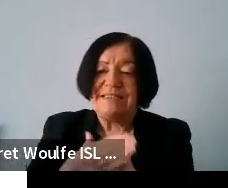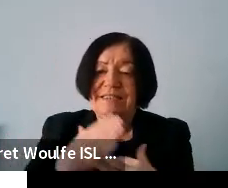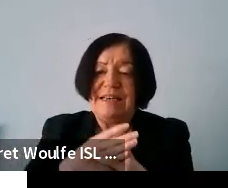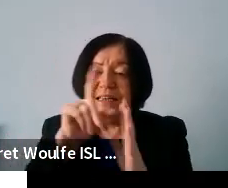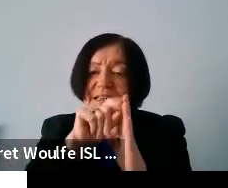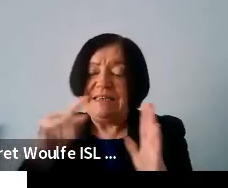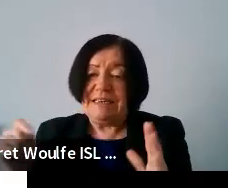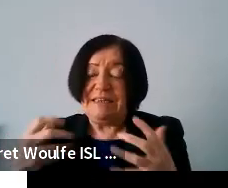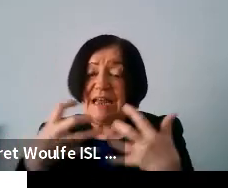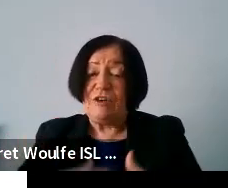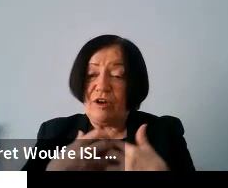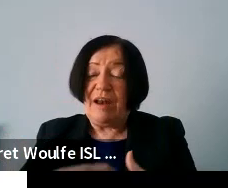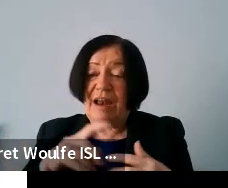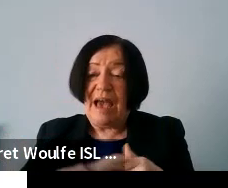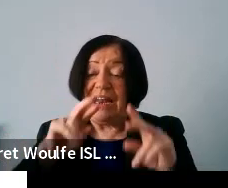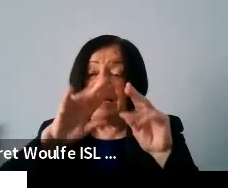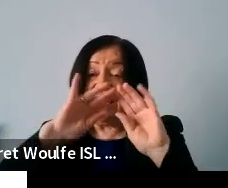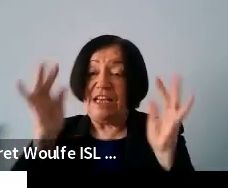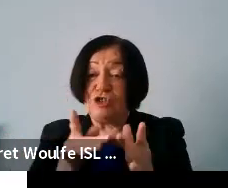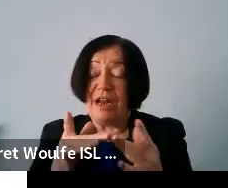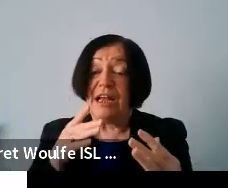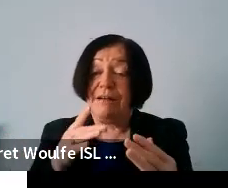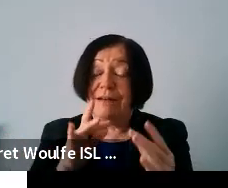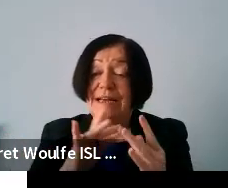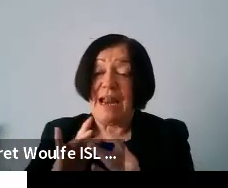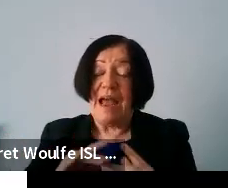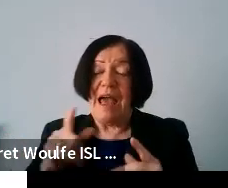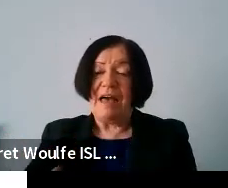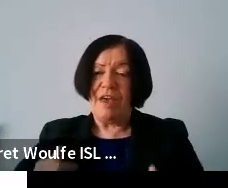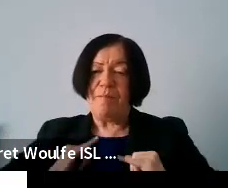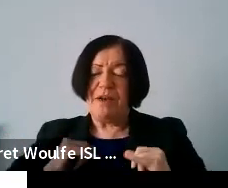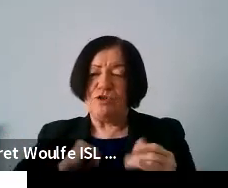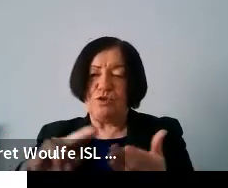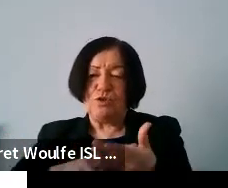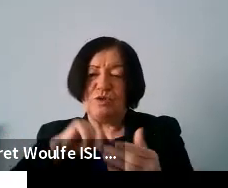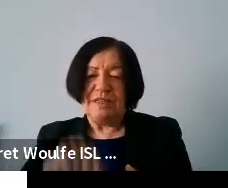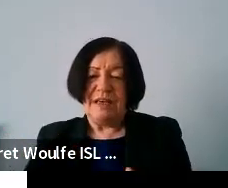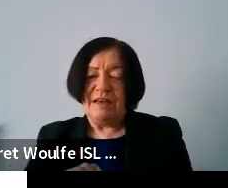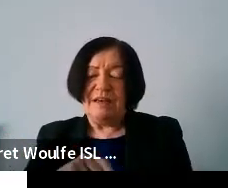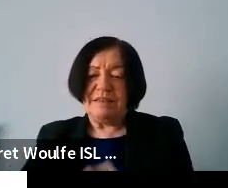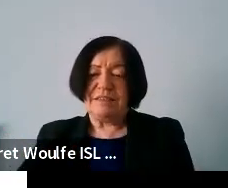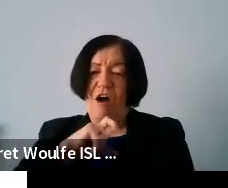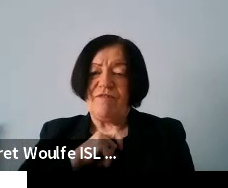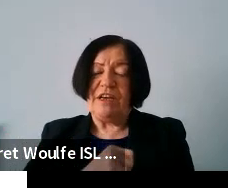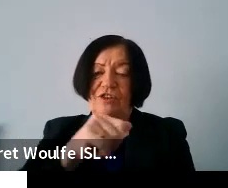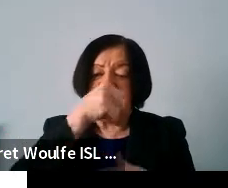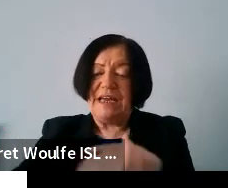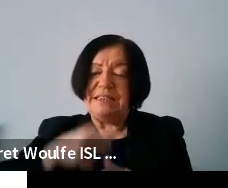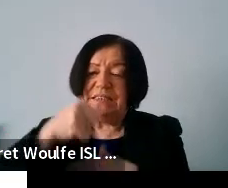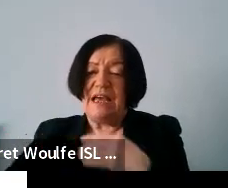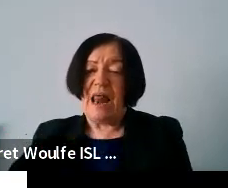devices and an internet connection and also the ability to use these confidently in your day-to-day life